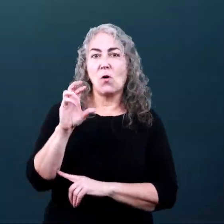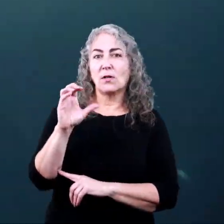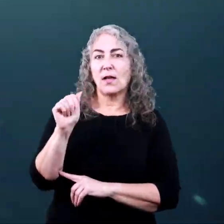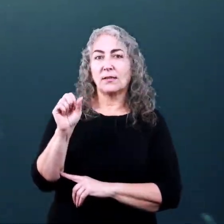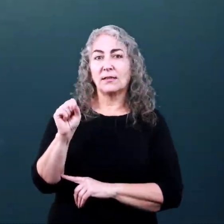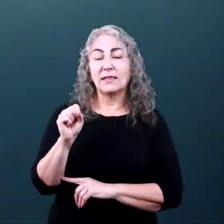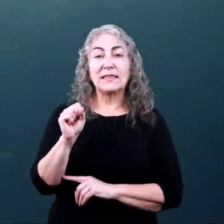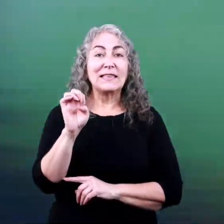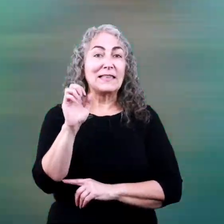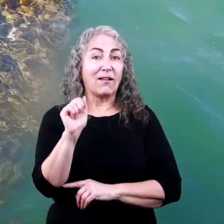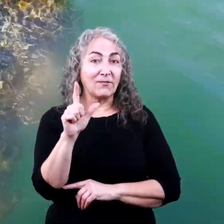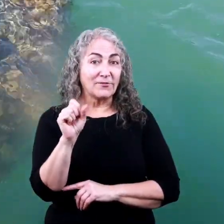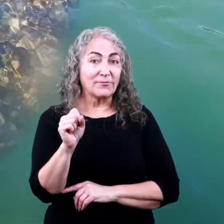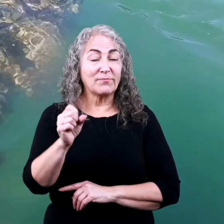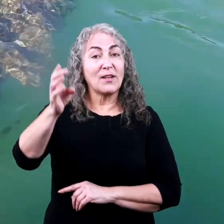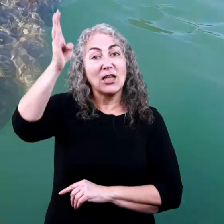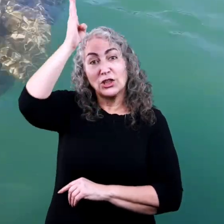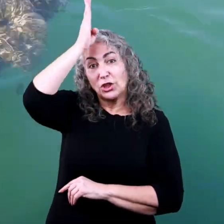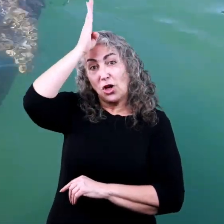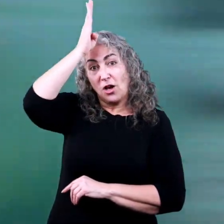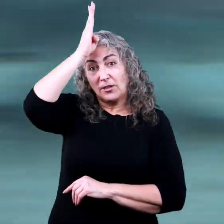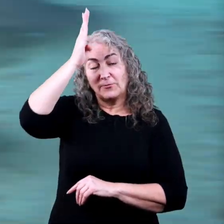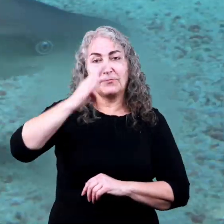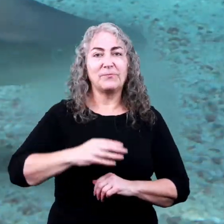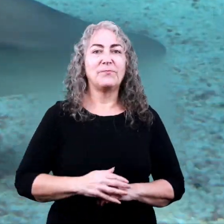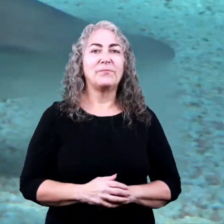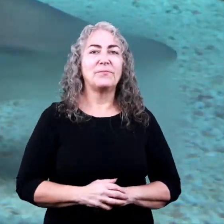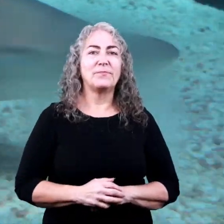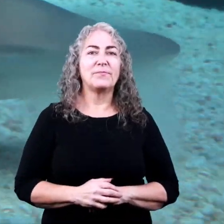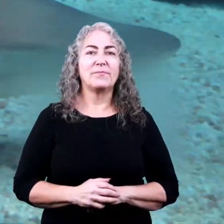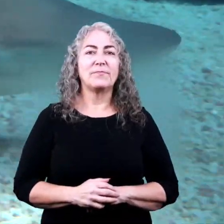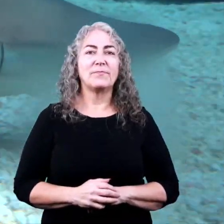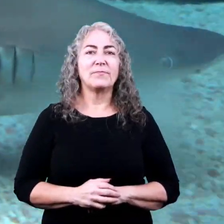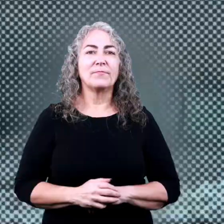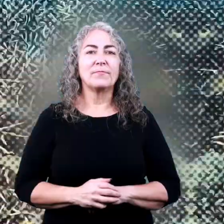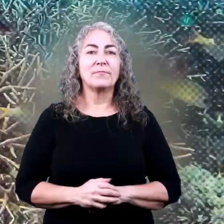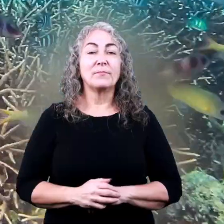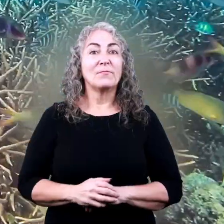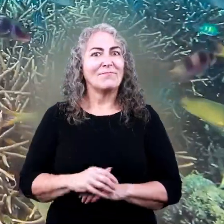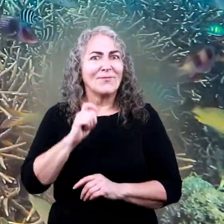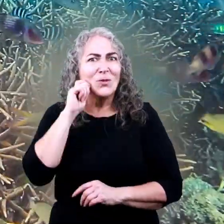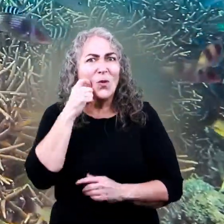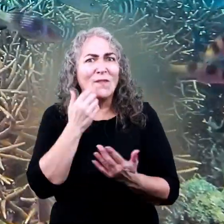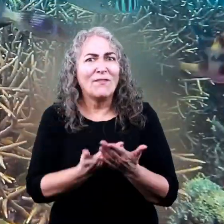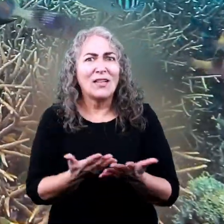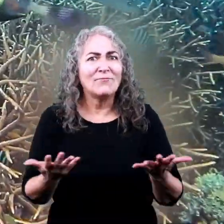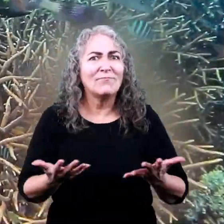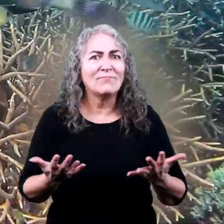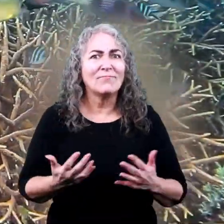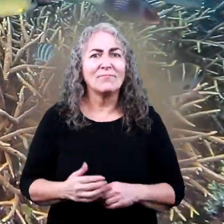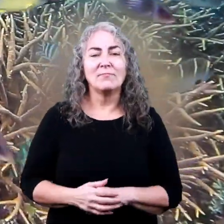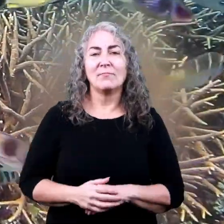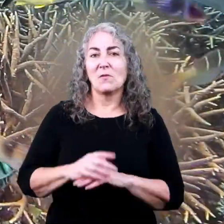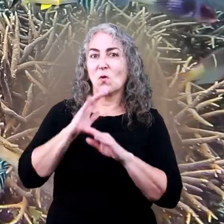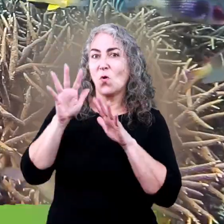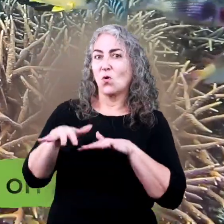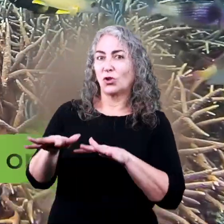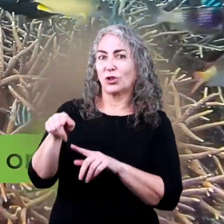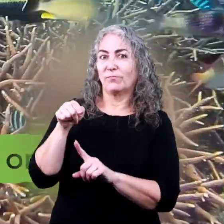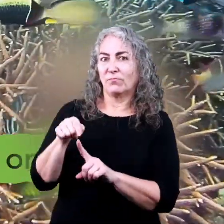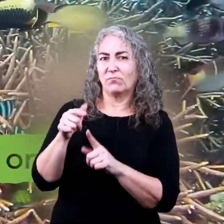orcas, seals, and sharks. Here is a cool fact about the ocean.